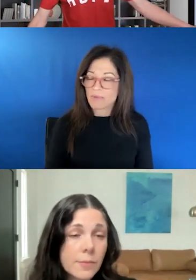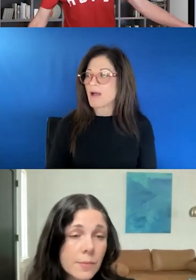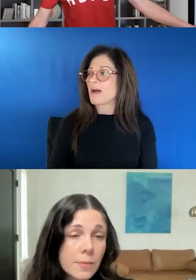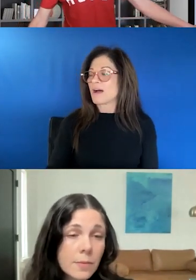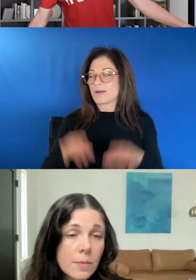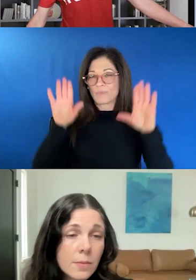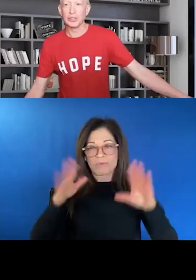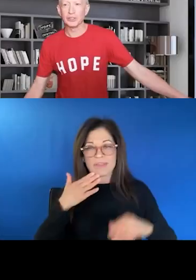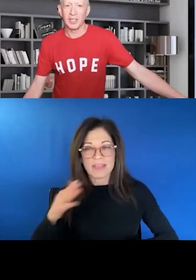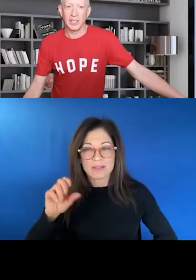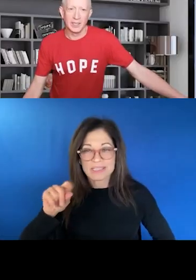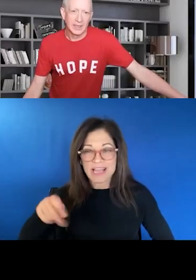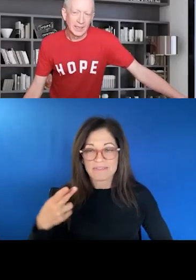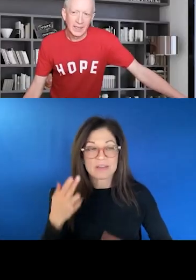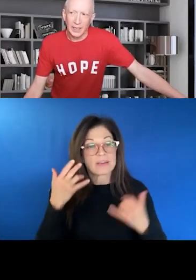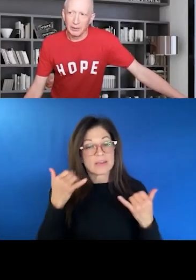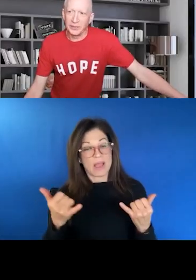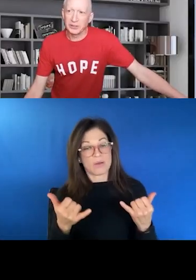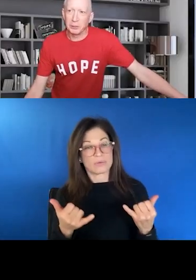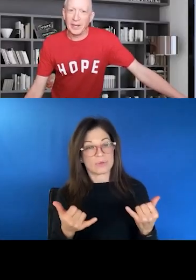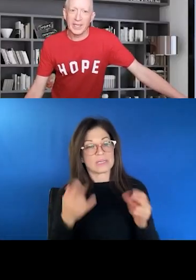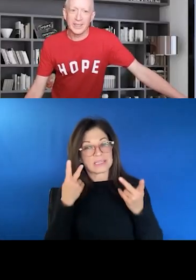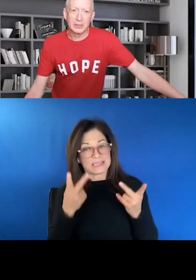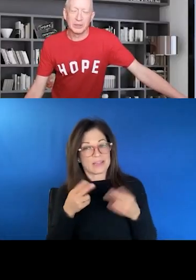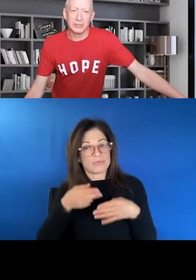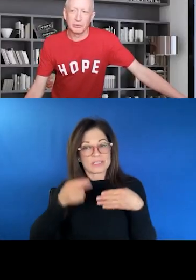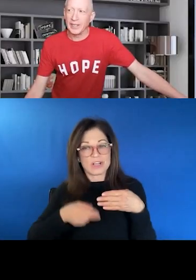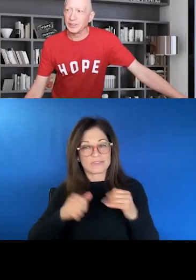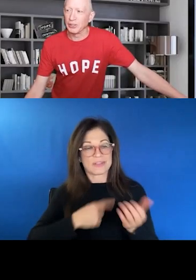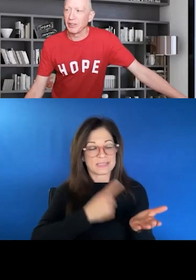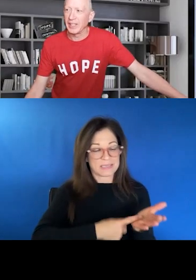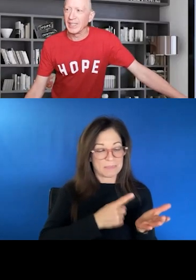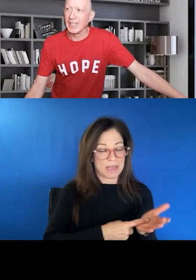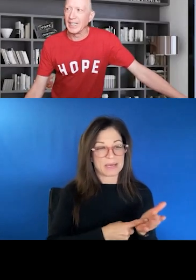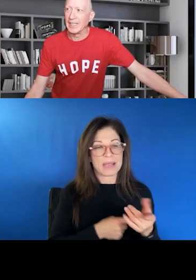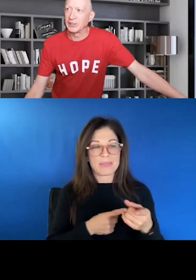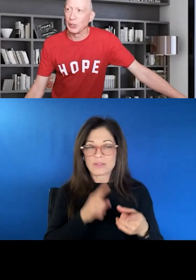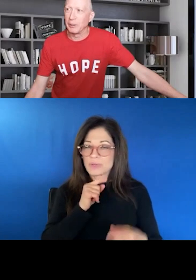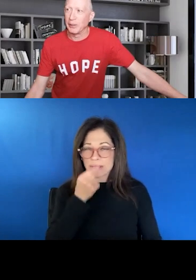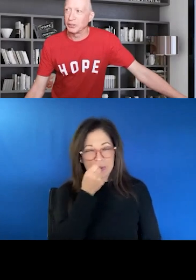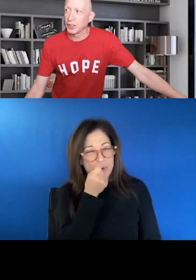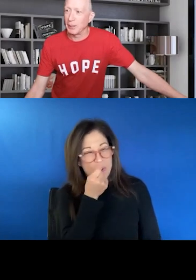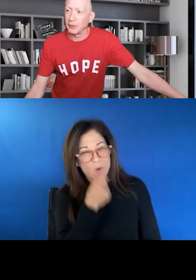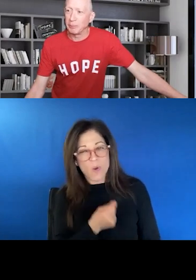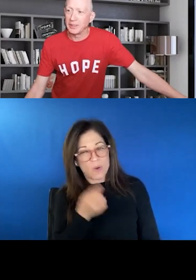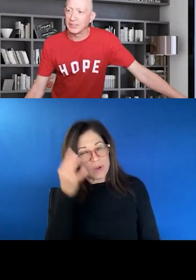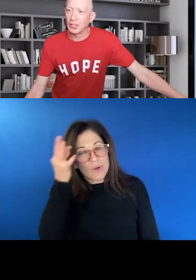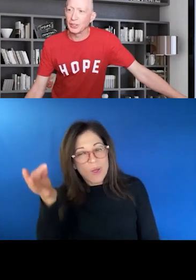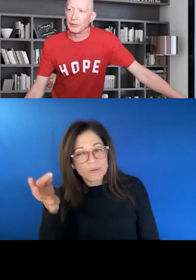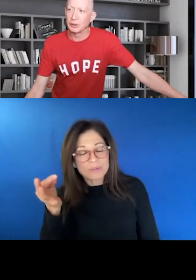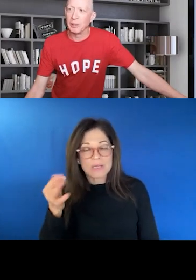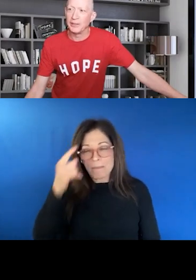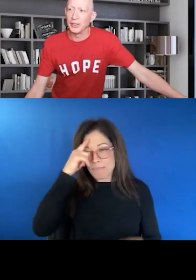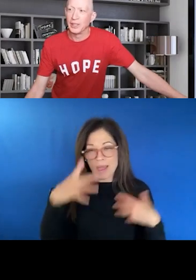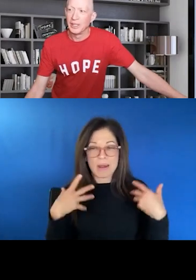get to the results of this debate. And this was razor thin. So mental health should come with a police